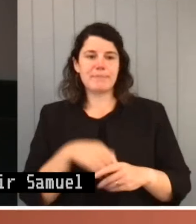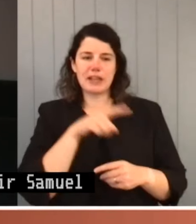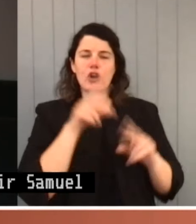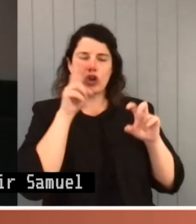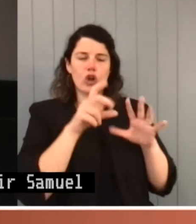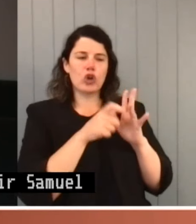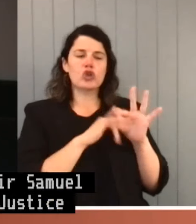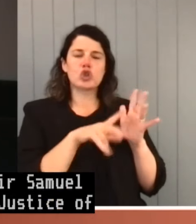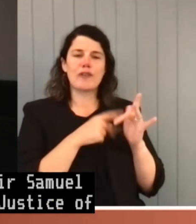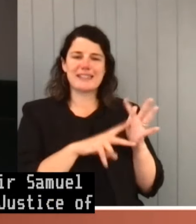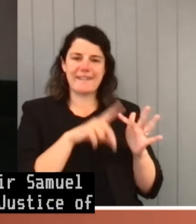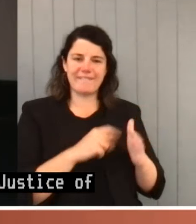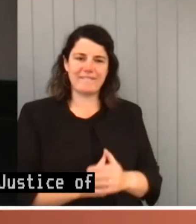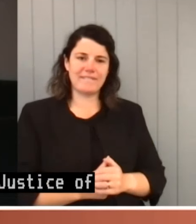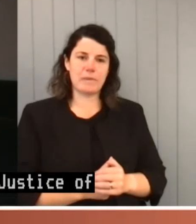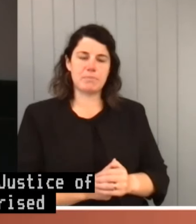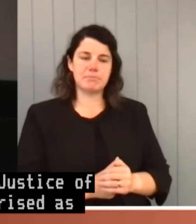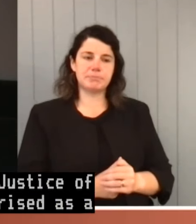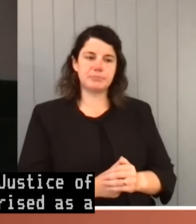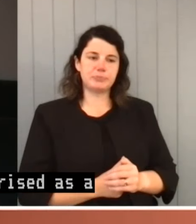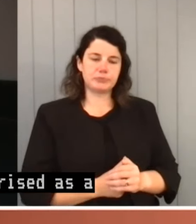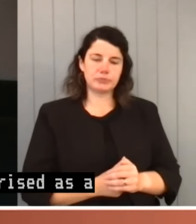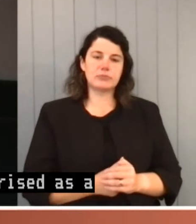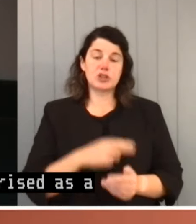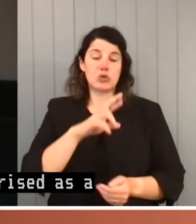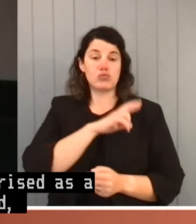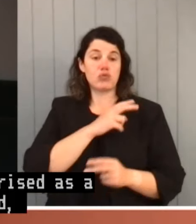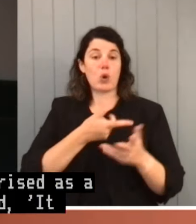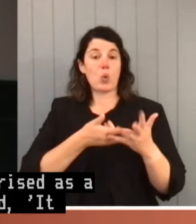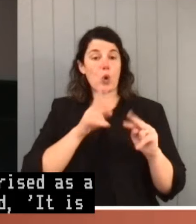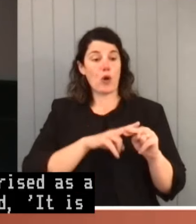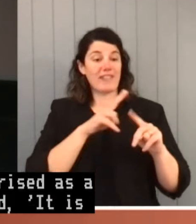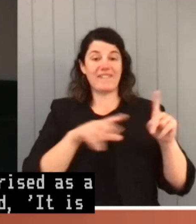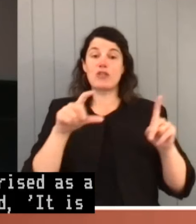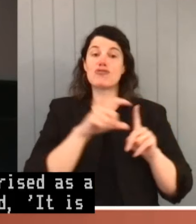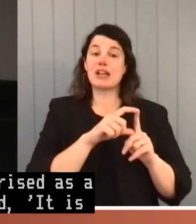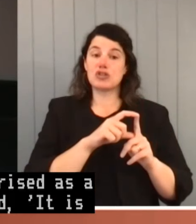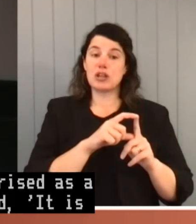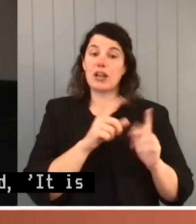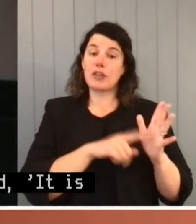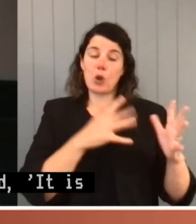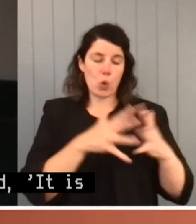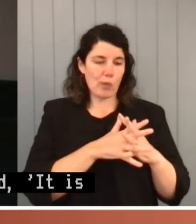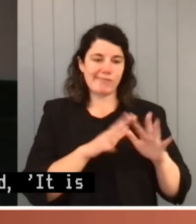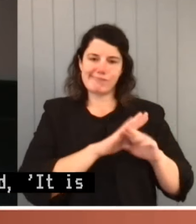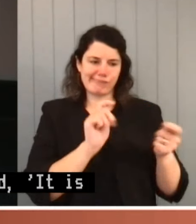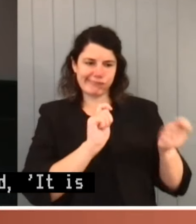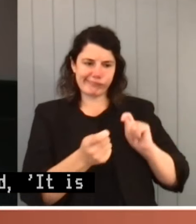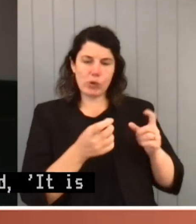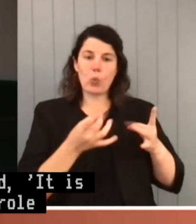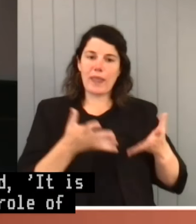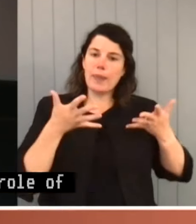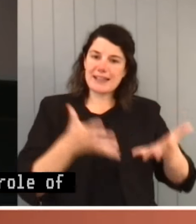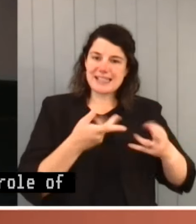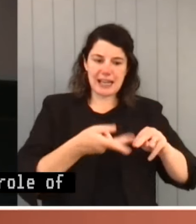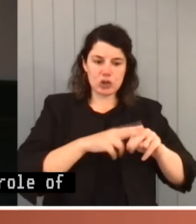Griffith said it is accepted as a fundamental role of the Senate, of the Federation, that the law shall not be altered without the consent of the majority